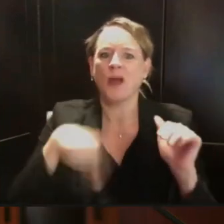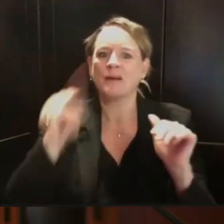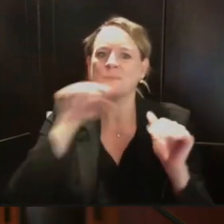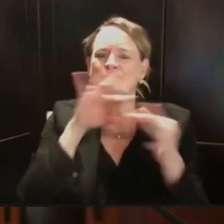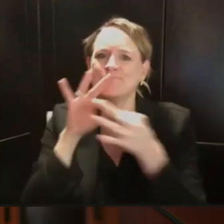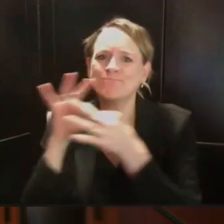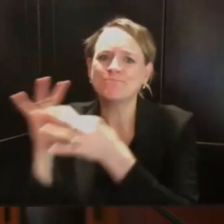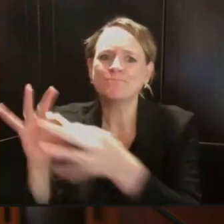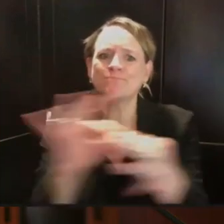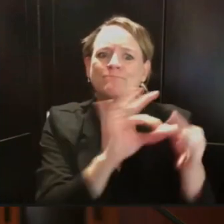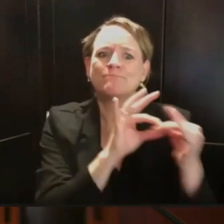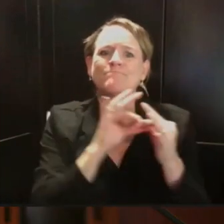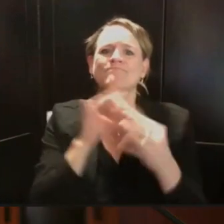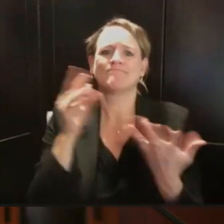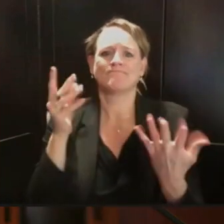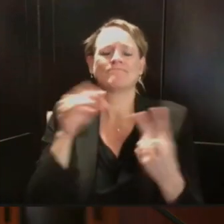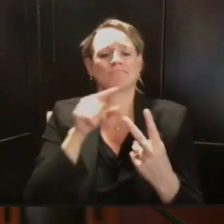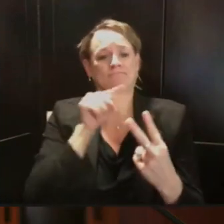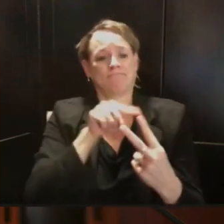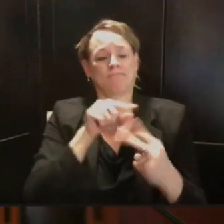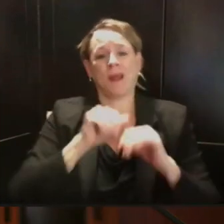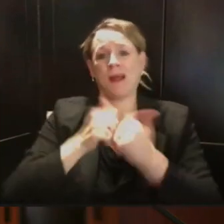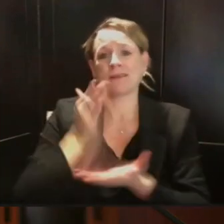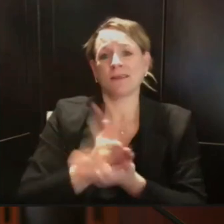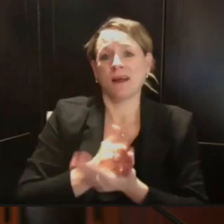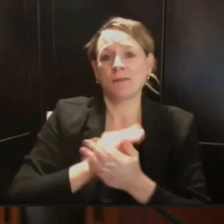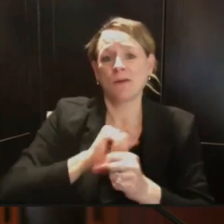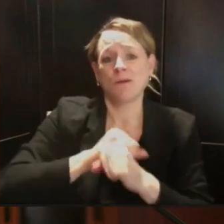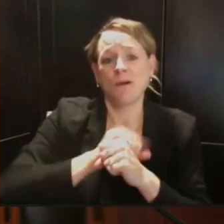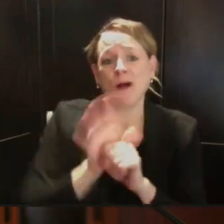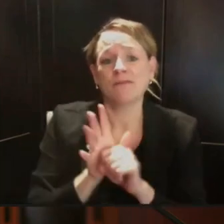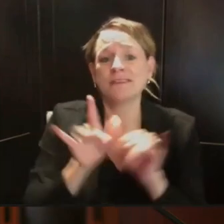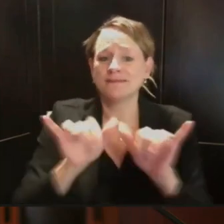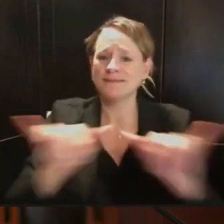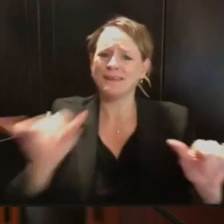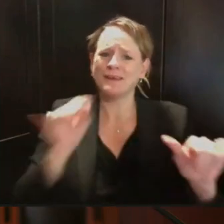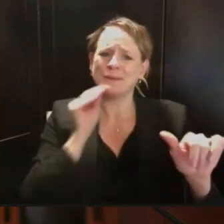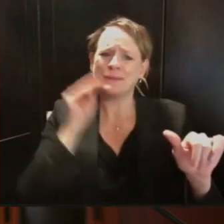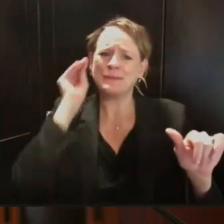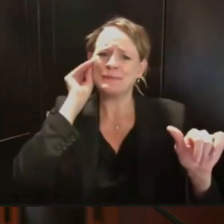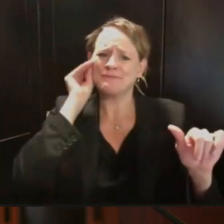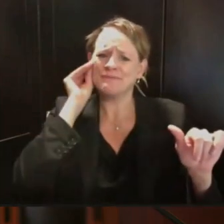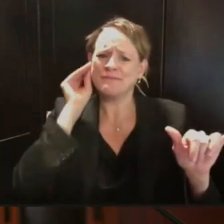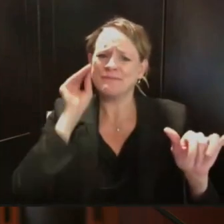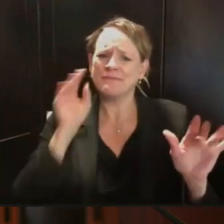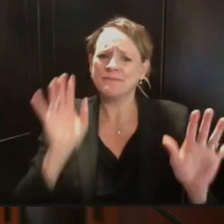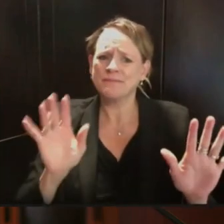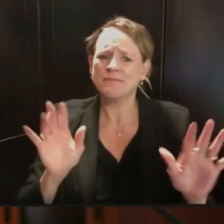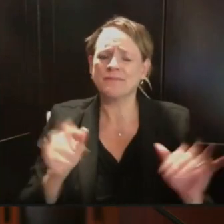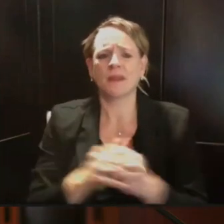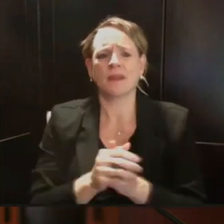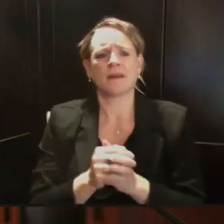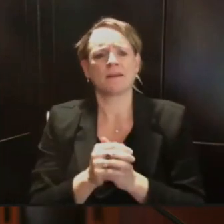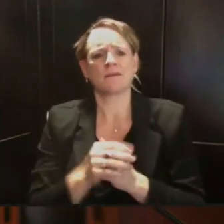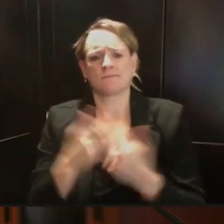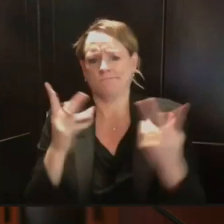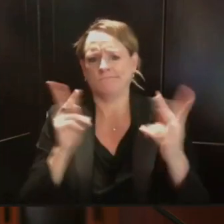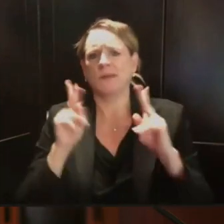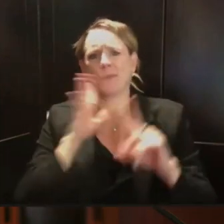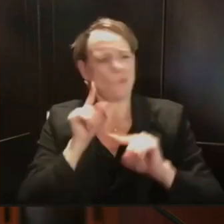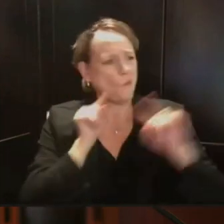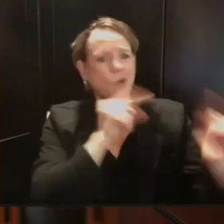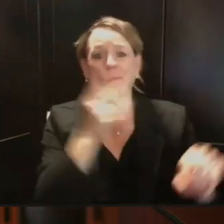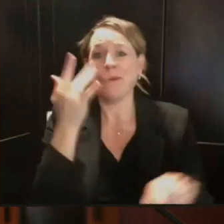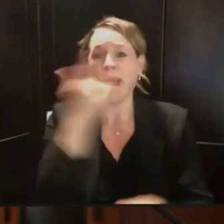disease. Because as we see flu season come into play, our frontline healthcare workers and our